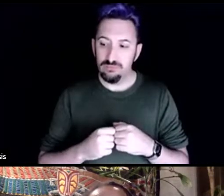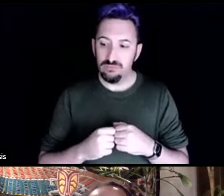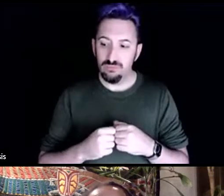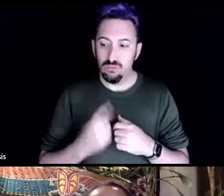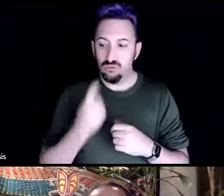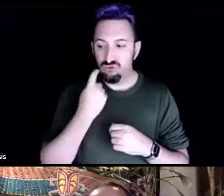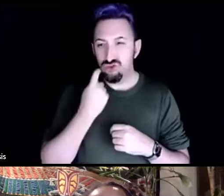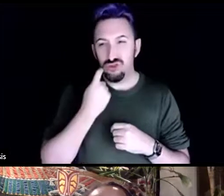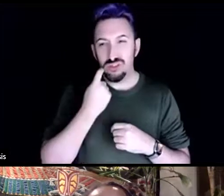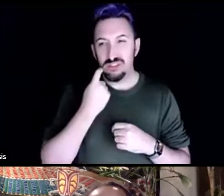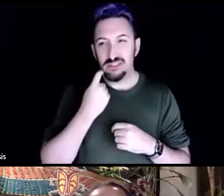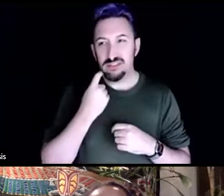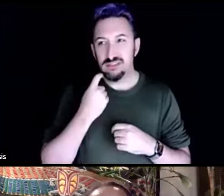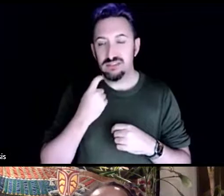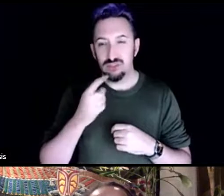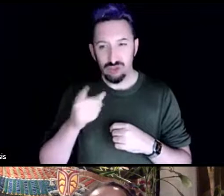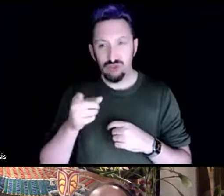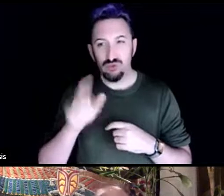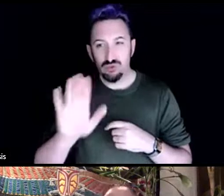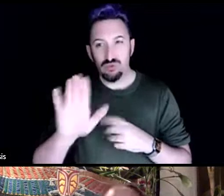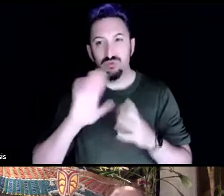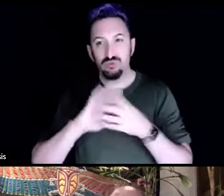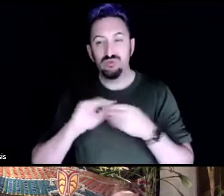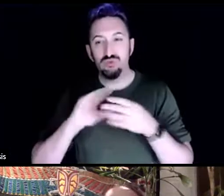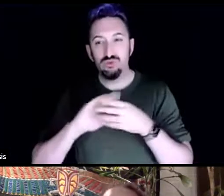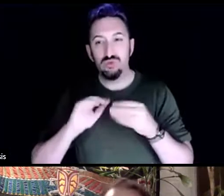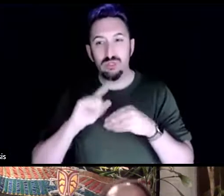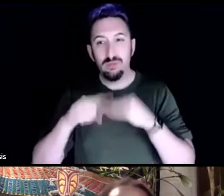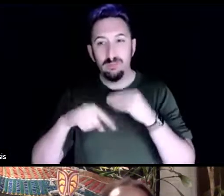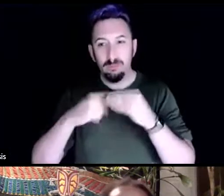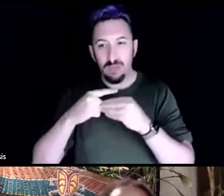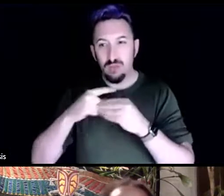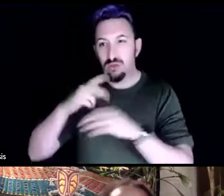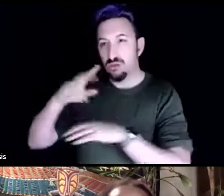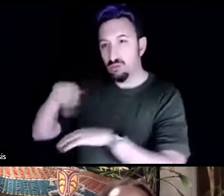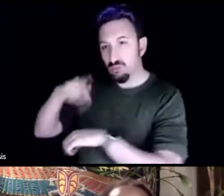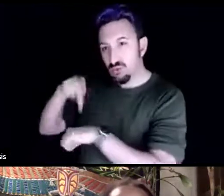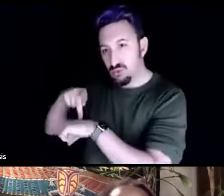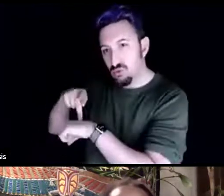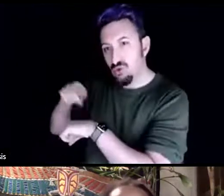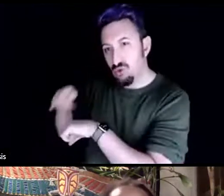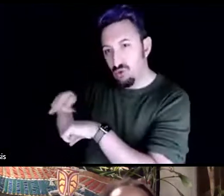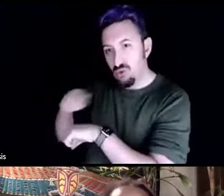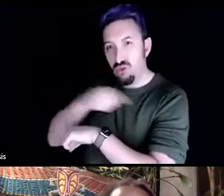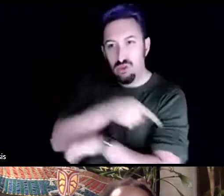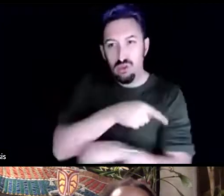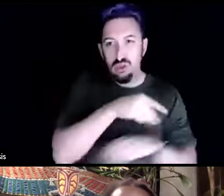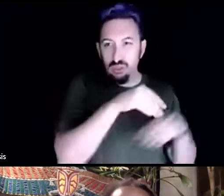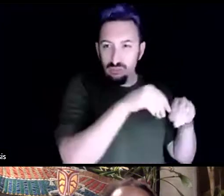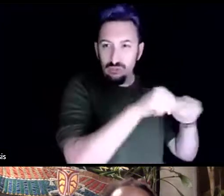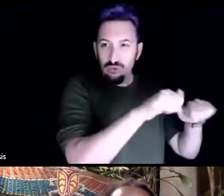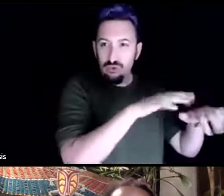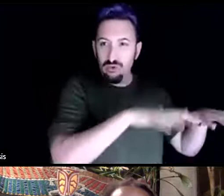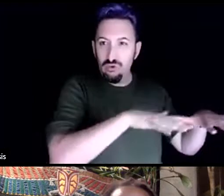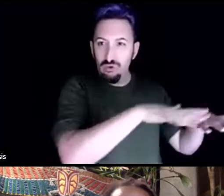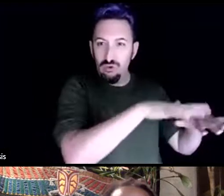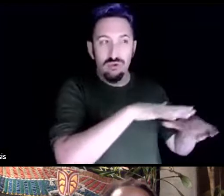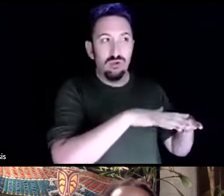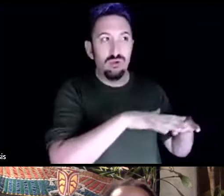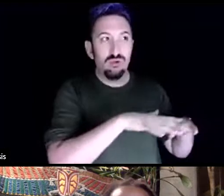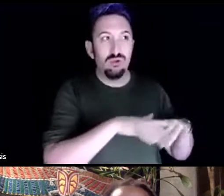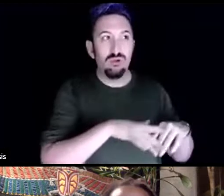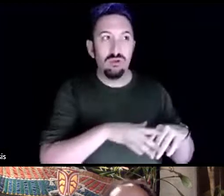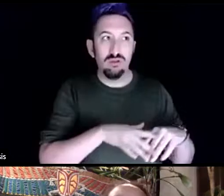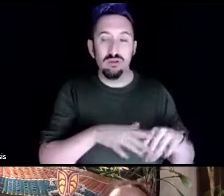you were telling about the principal um whether they while it's quite obvious to